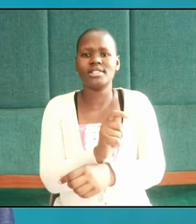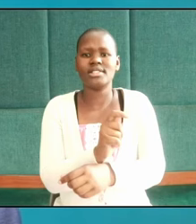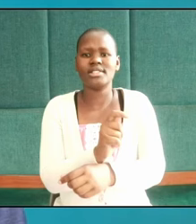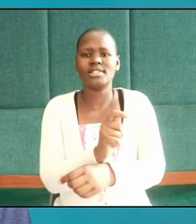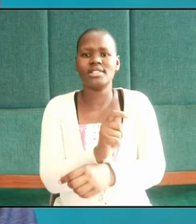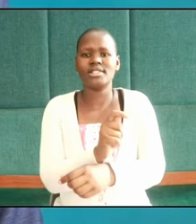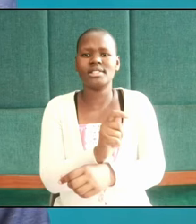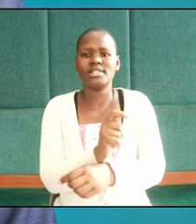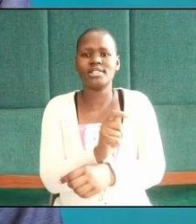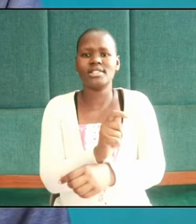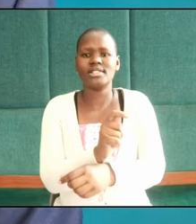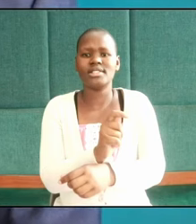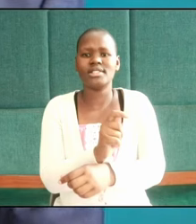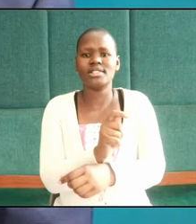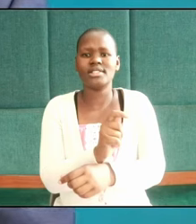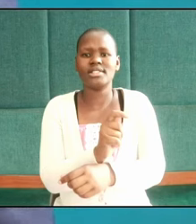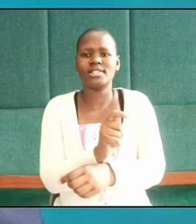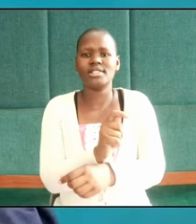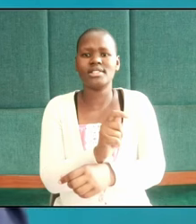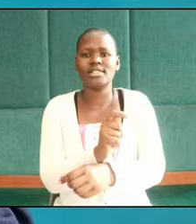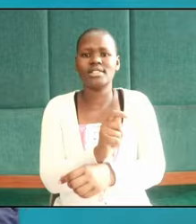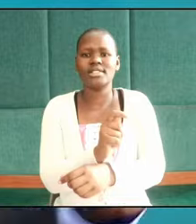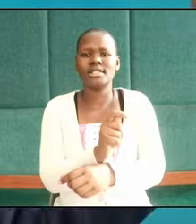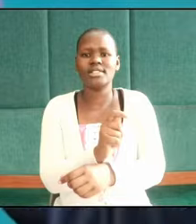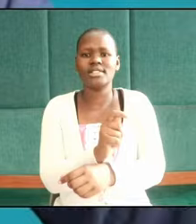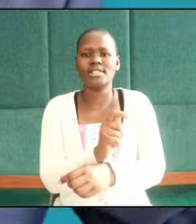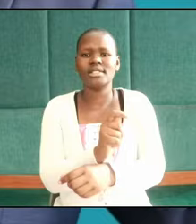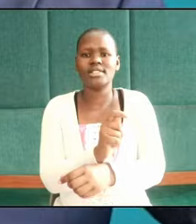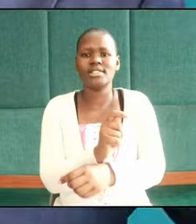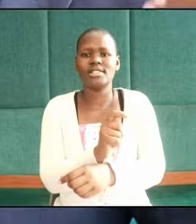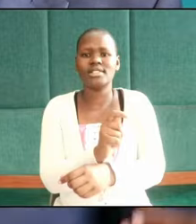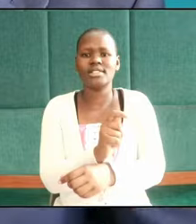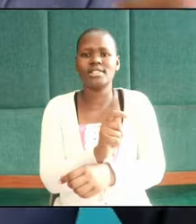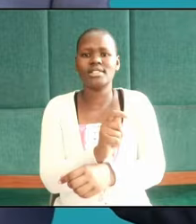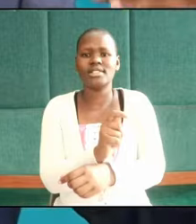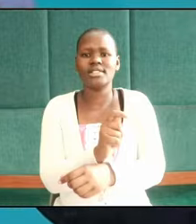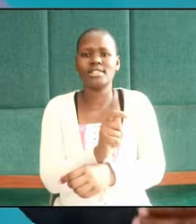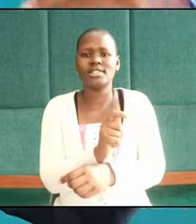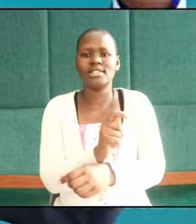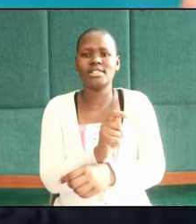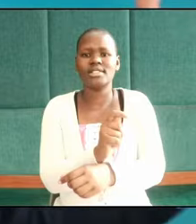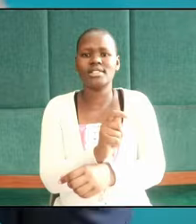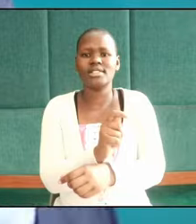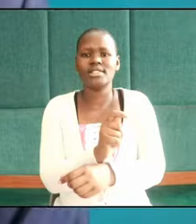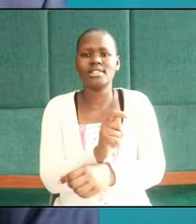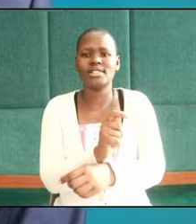have new situation we have things that change in our life on